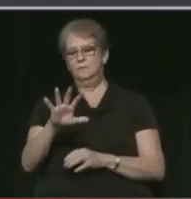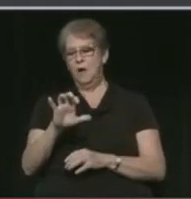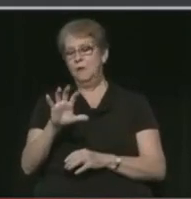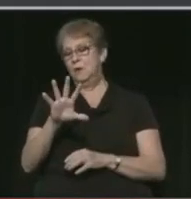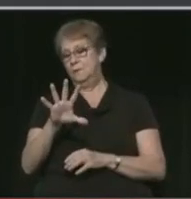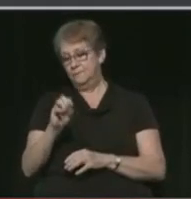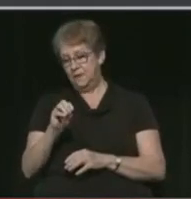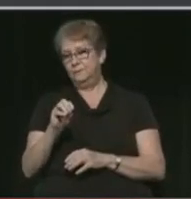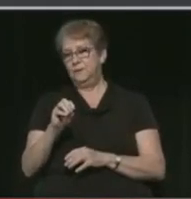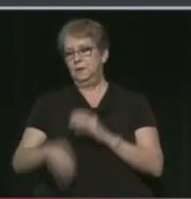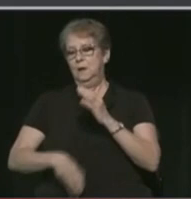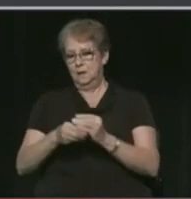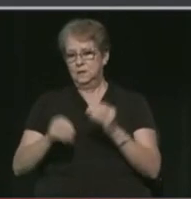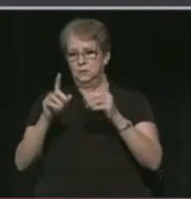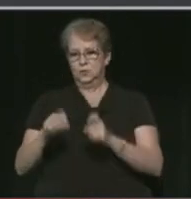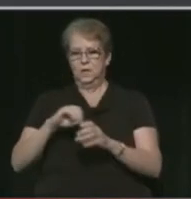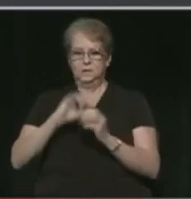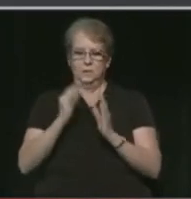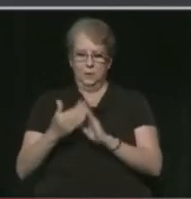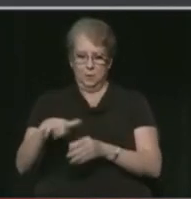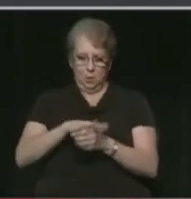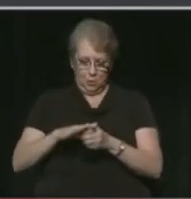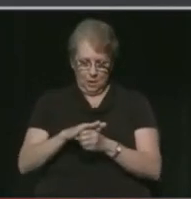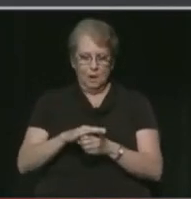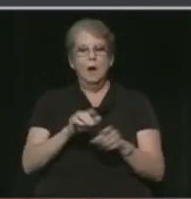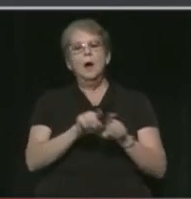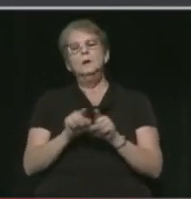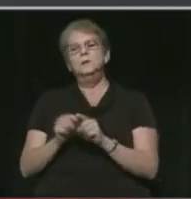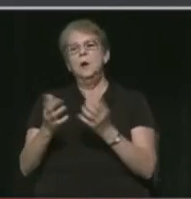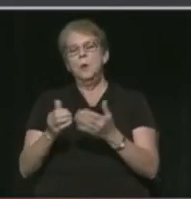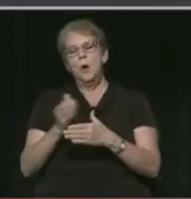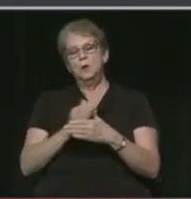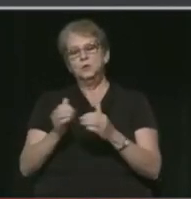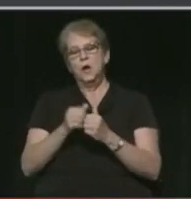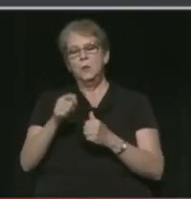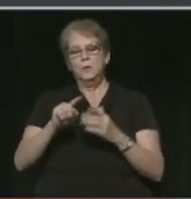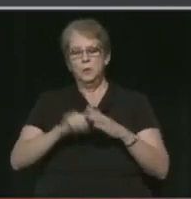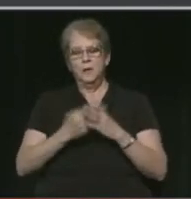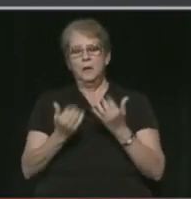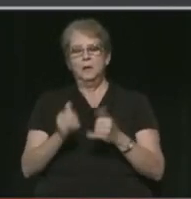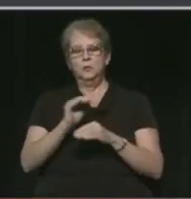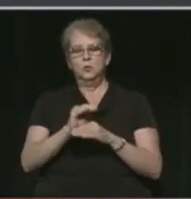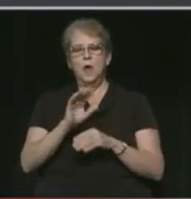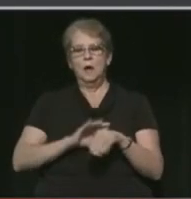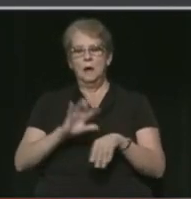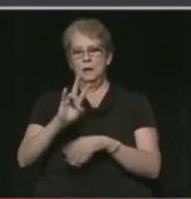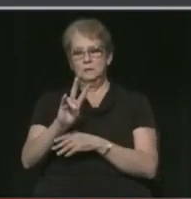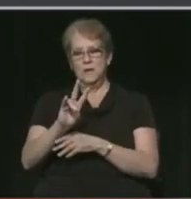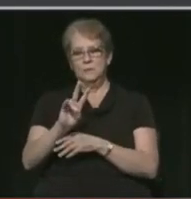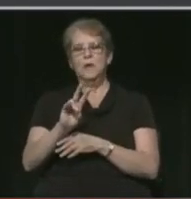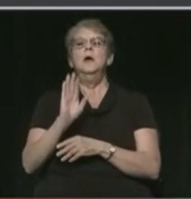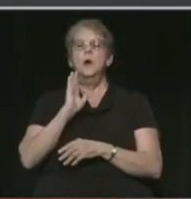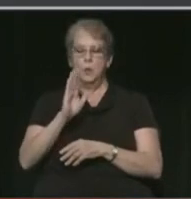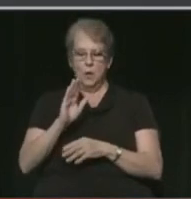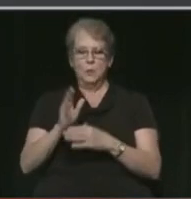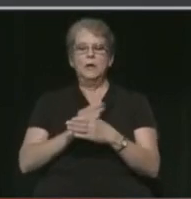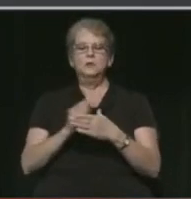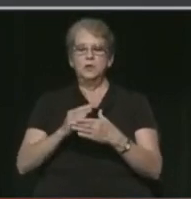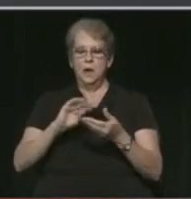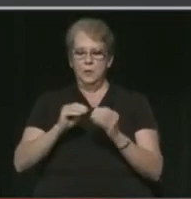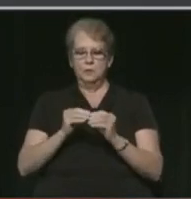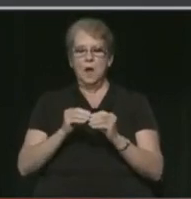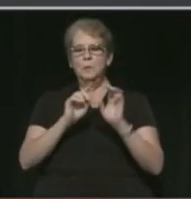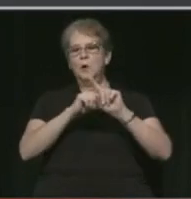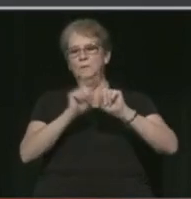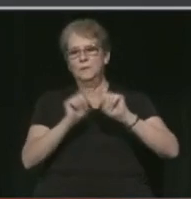additional tests in our community. I also want to share with you that beginning tonight at 7 p.m., we will share the number of